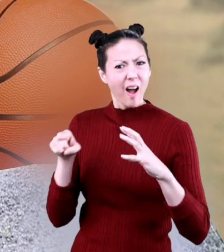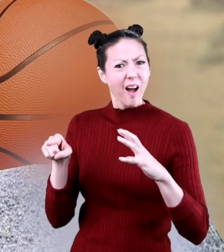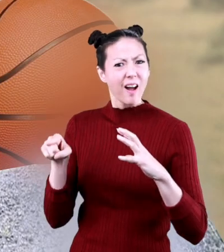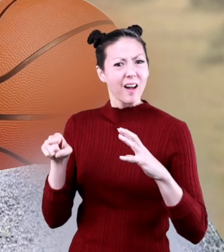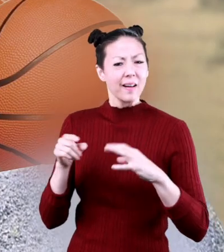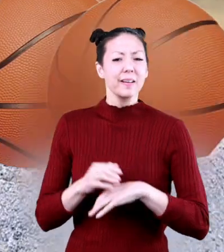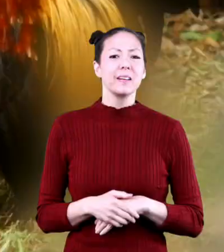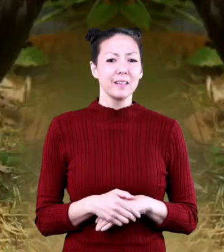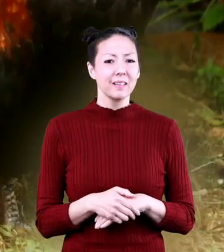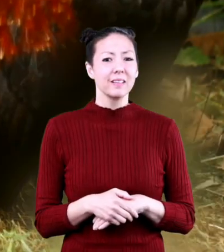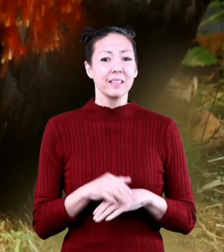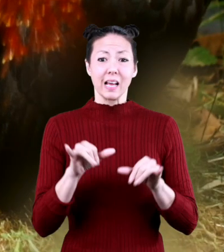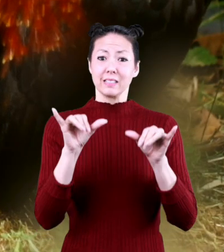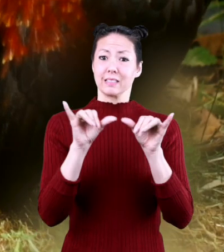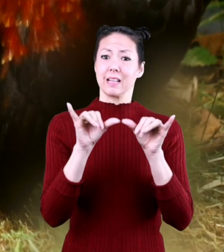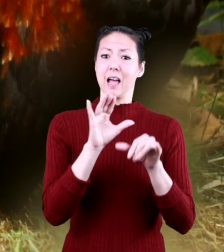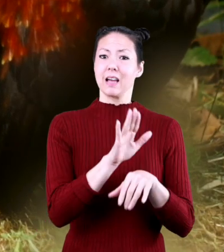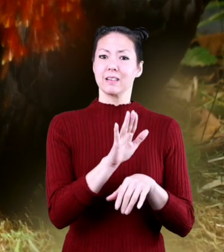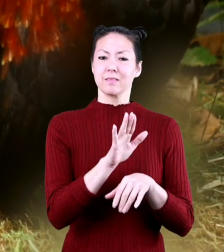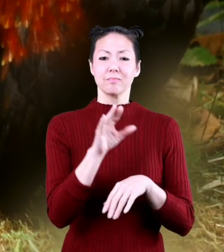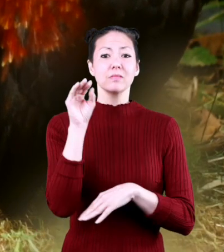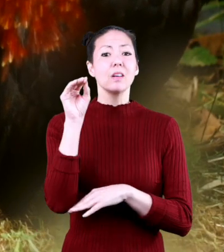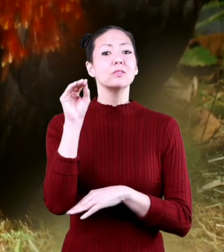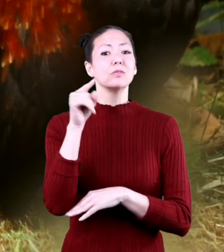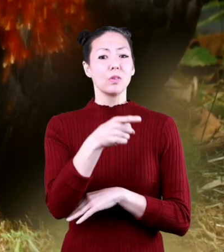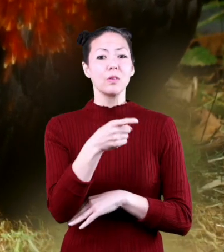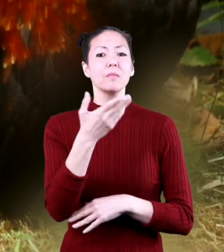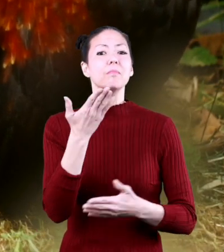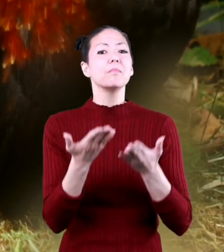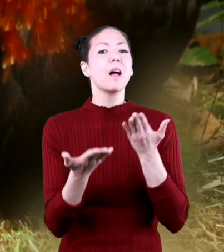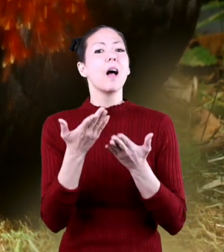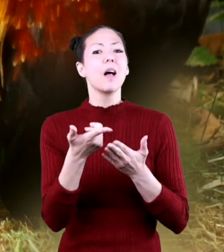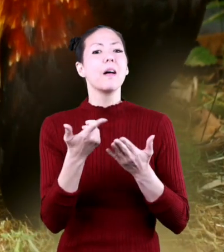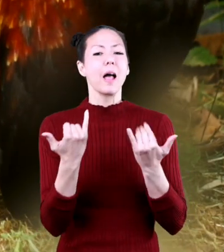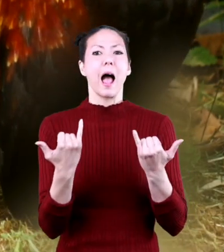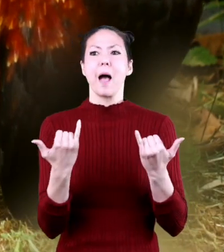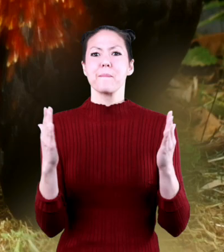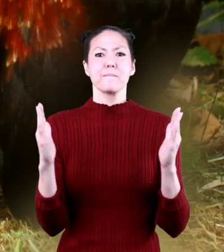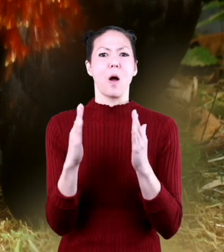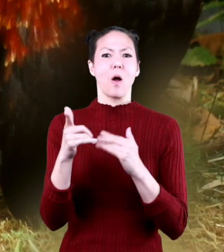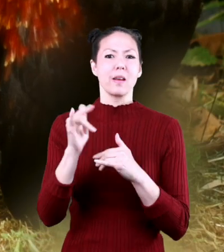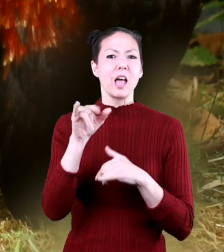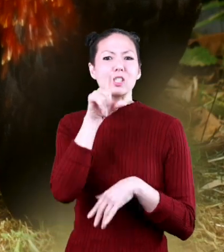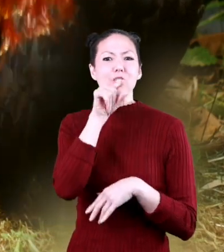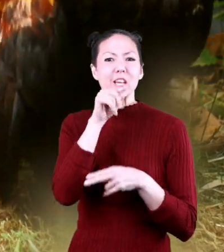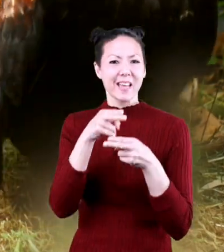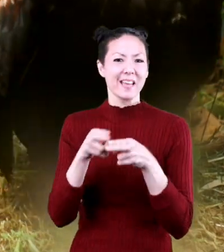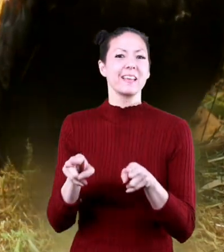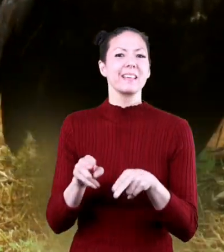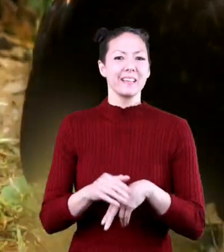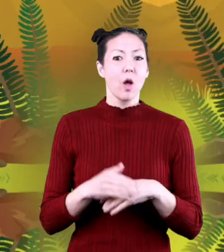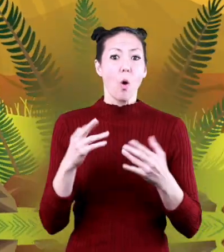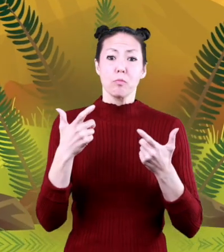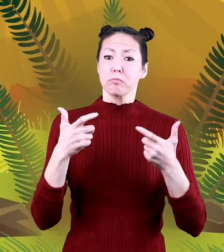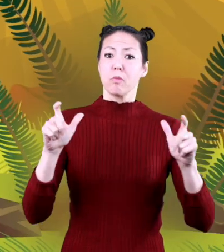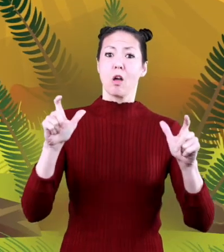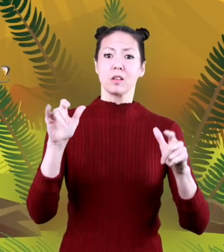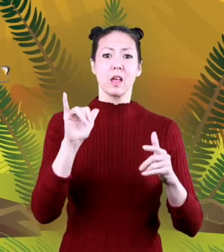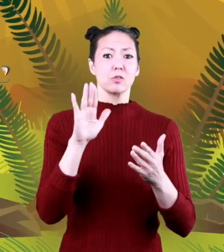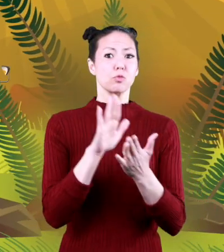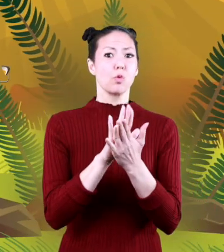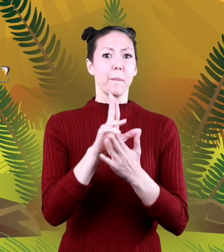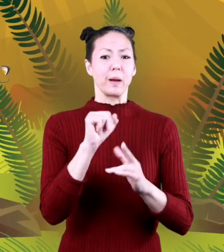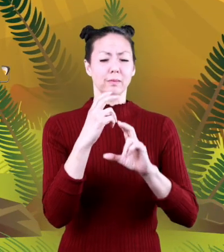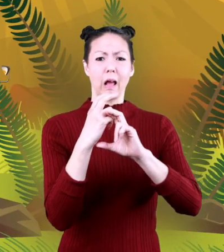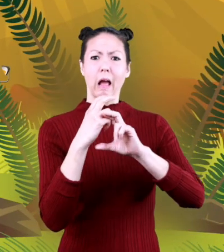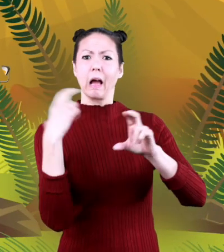basketball size-wise dinosaurs could be as small as a modern-day chicken or